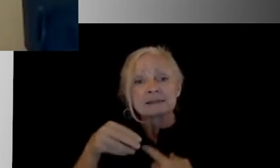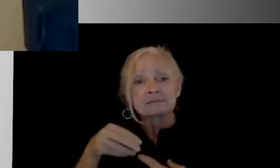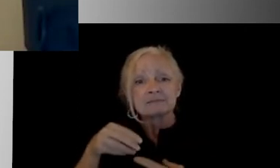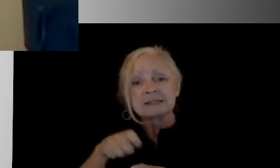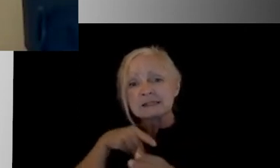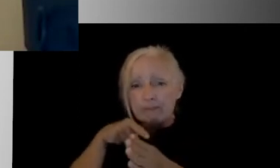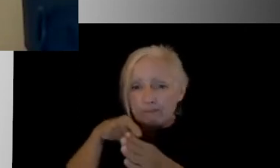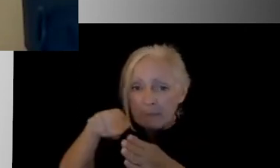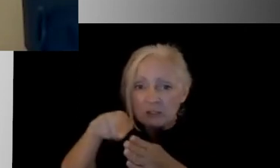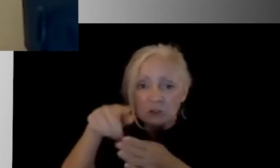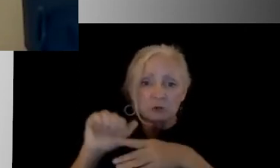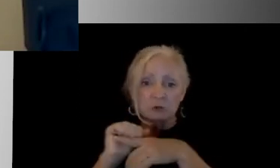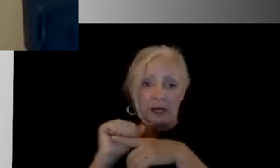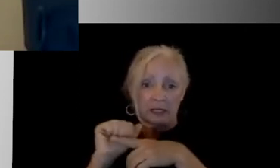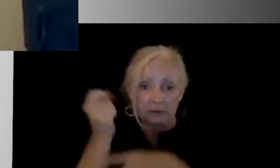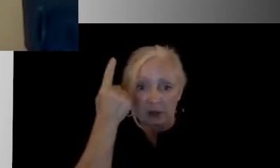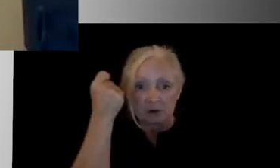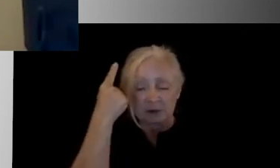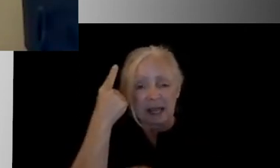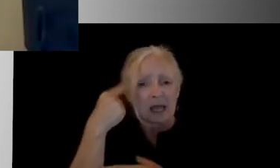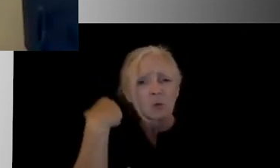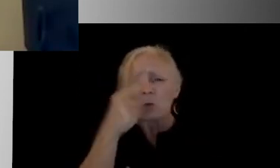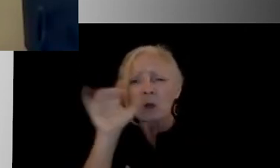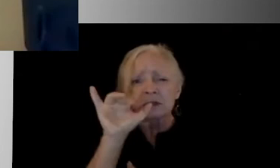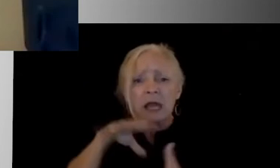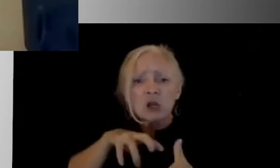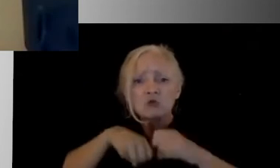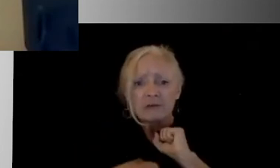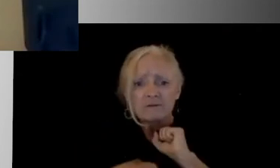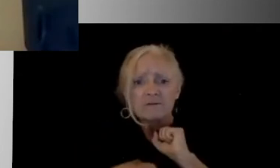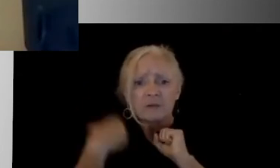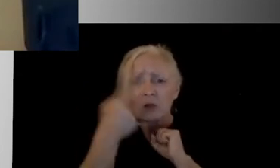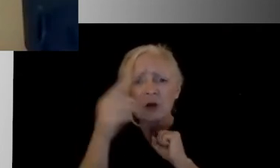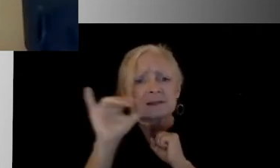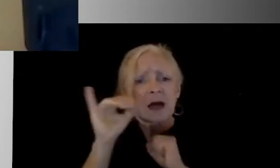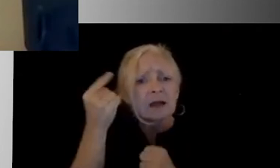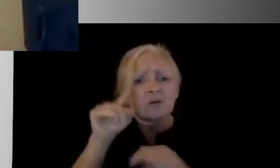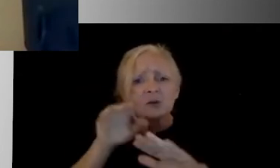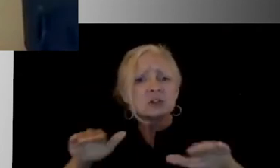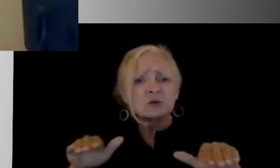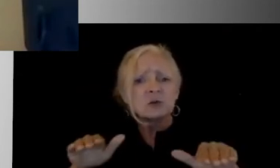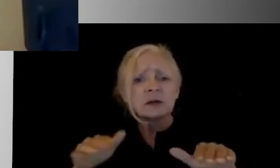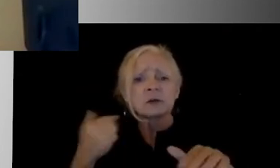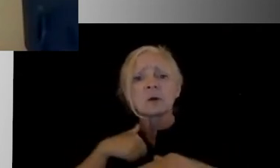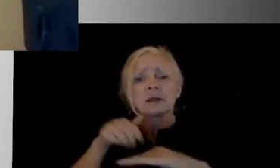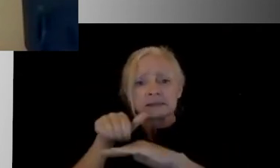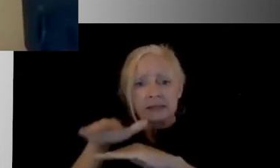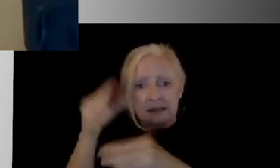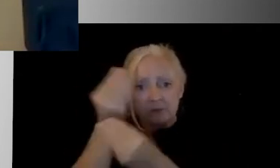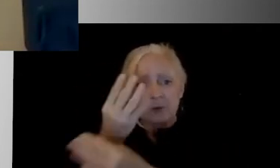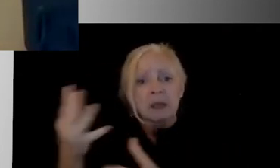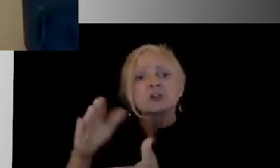really, truly understand what grieving looks like for children and how to process that. You know, we send information to schools to help